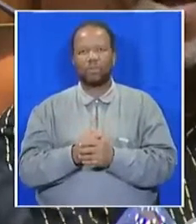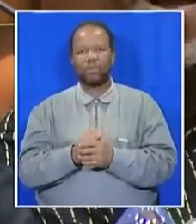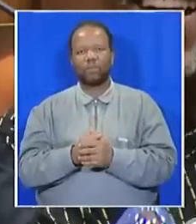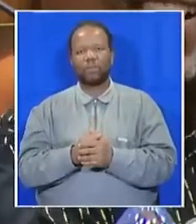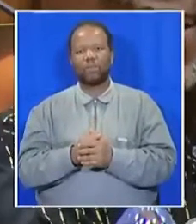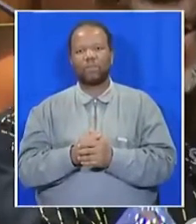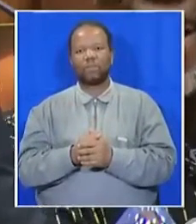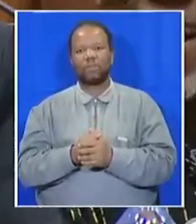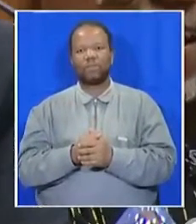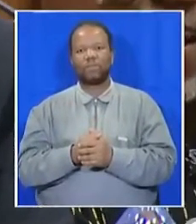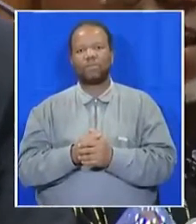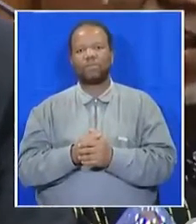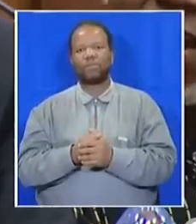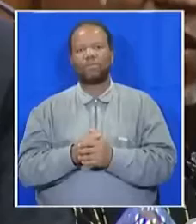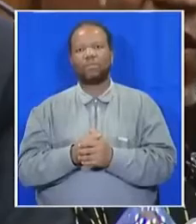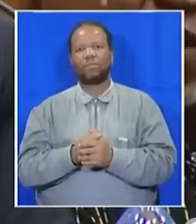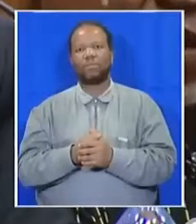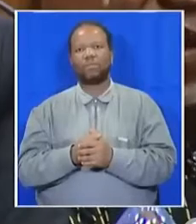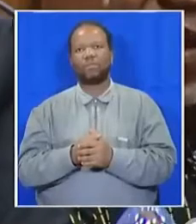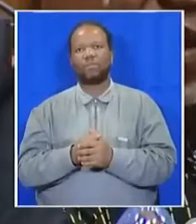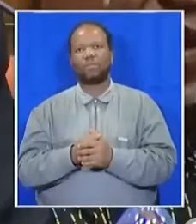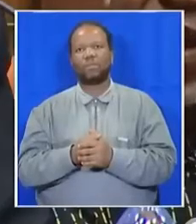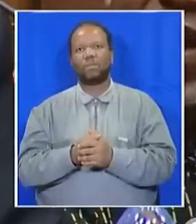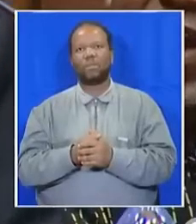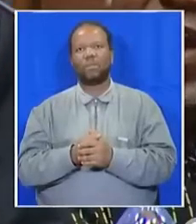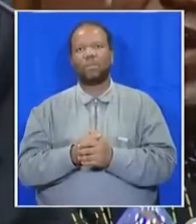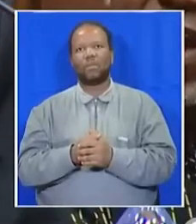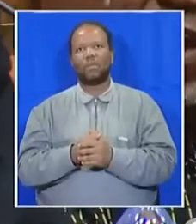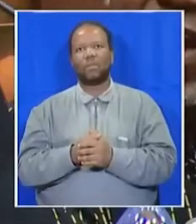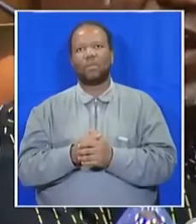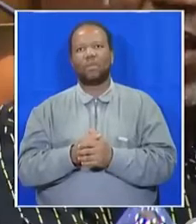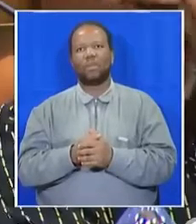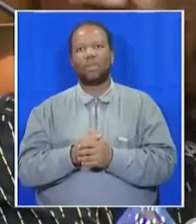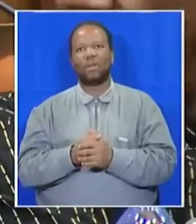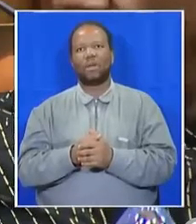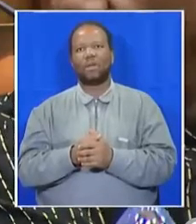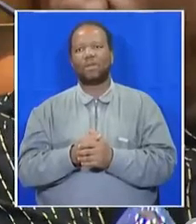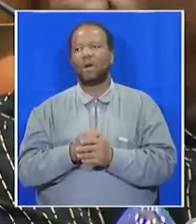I didn't hear the interjection, but I do remember. I do remember.